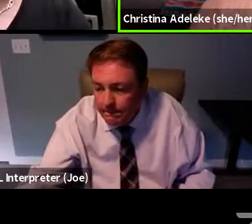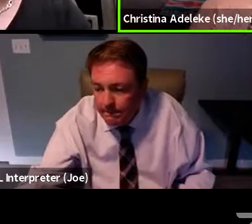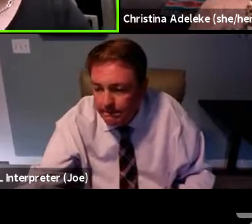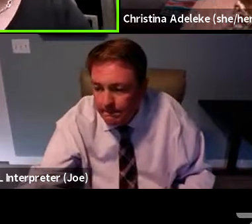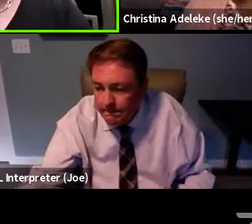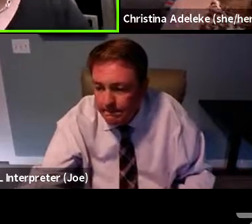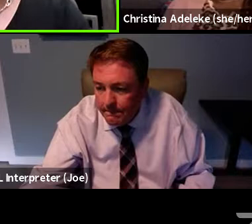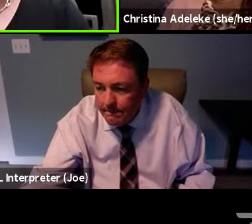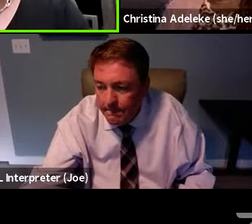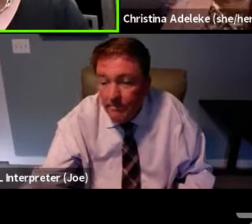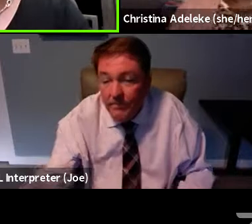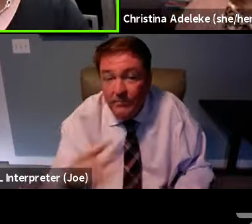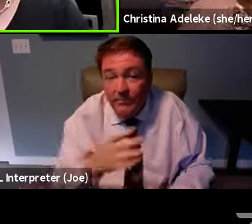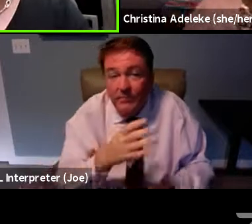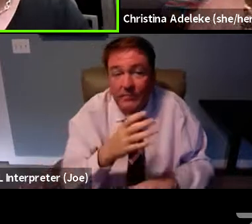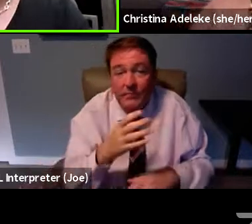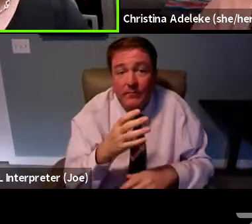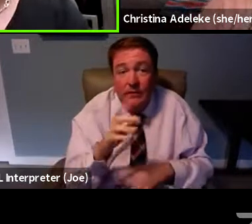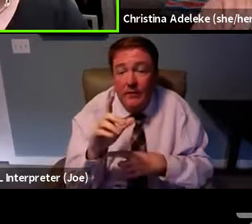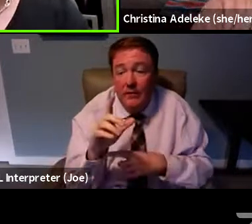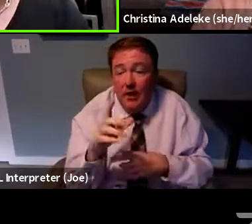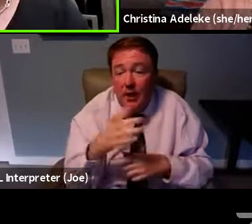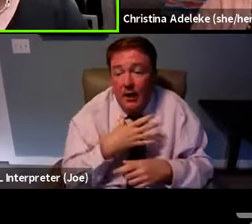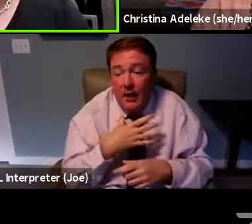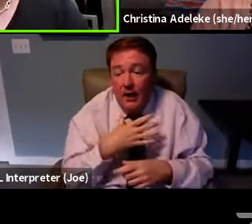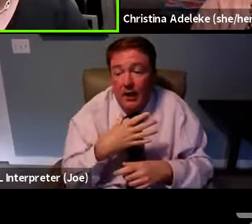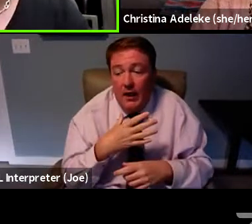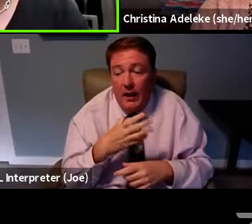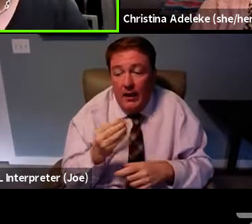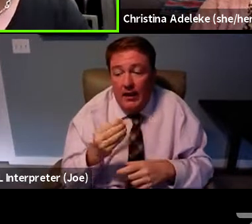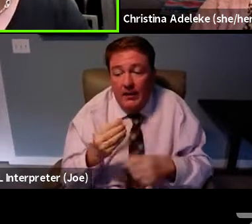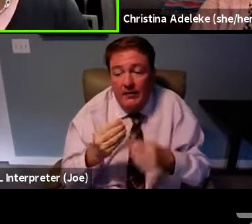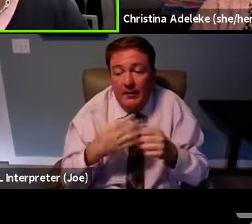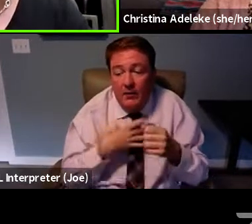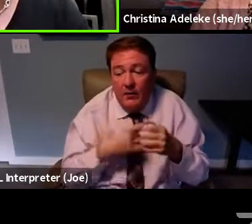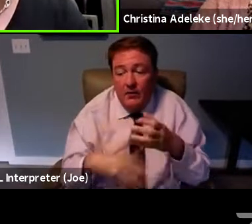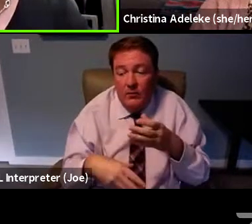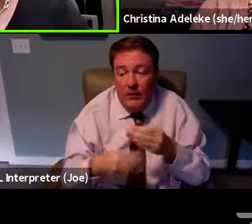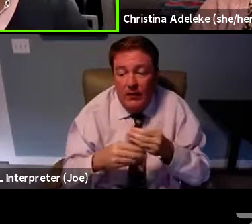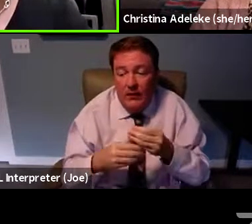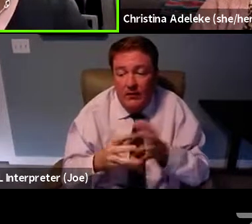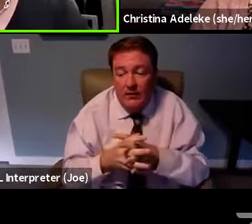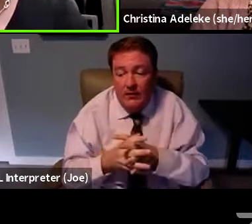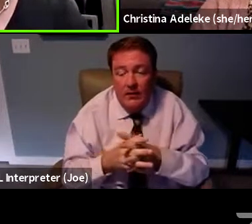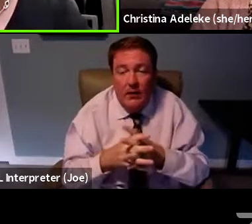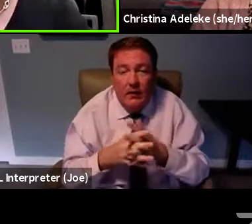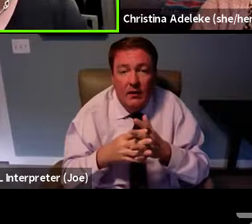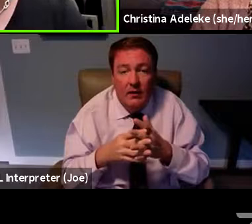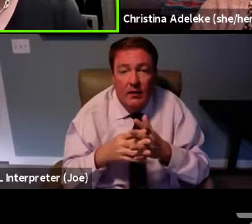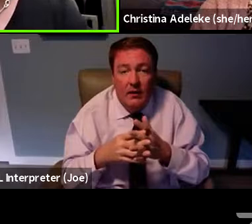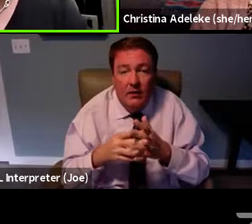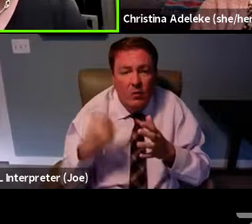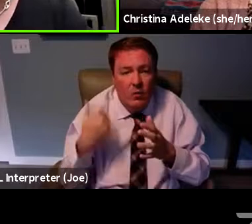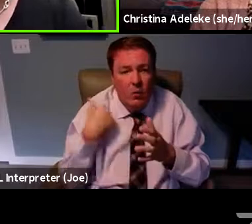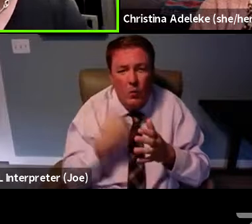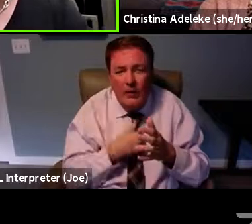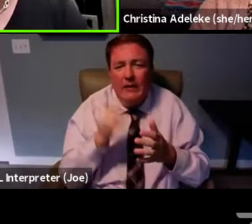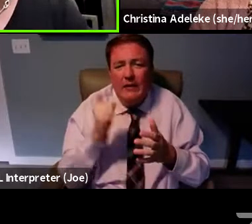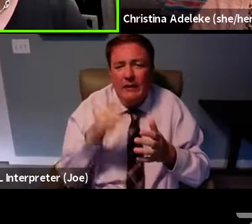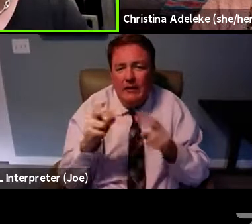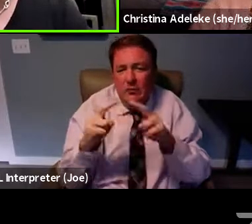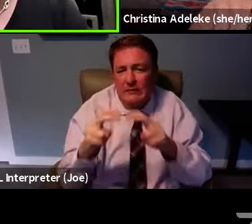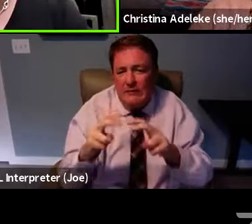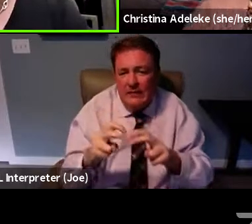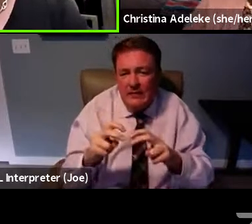And I'll just add that we just need to be very intentional about assessing those needs, really